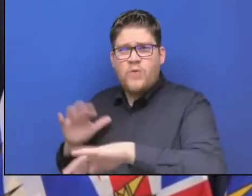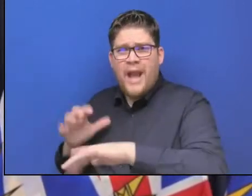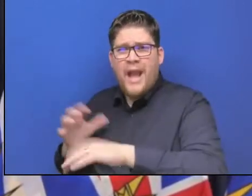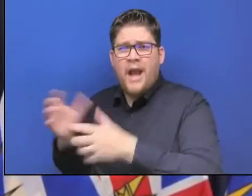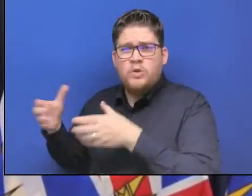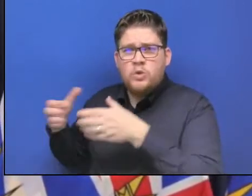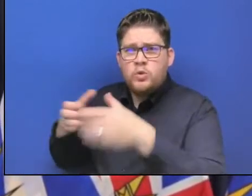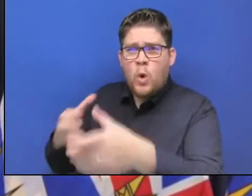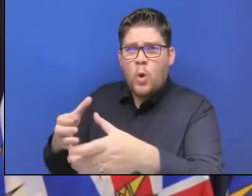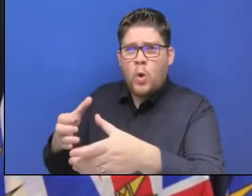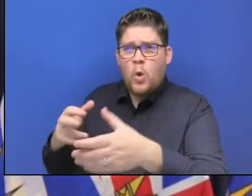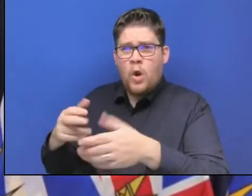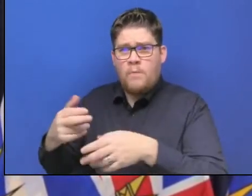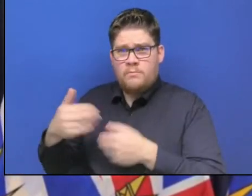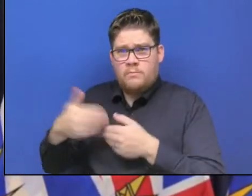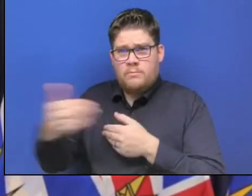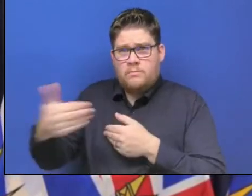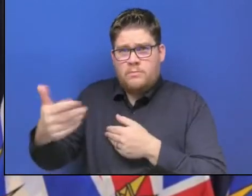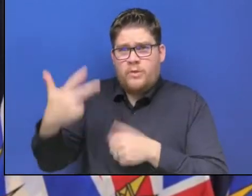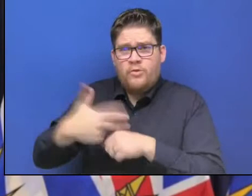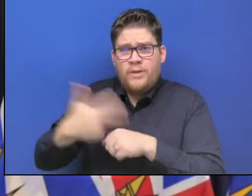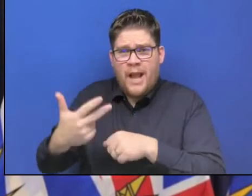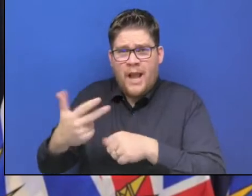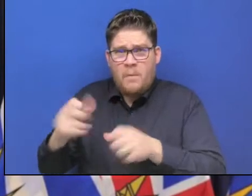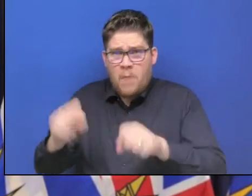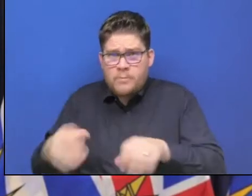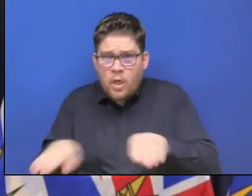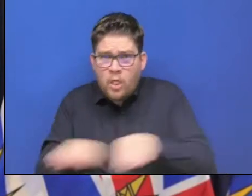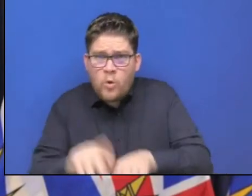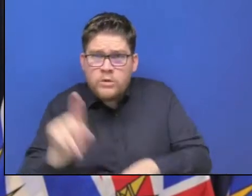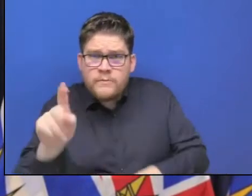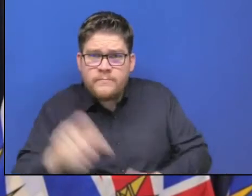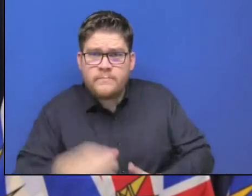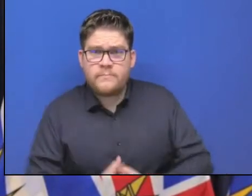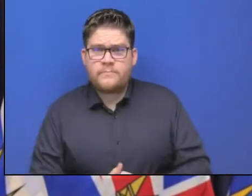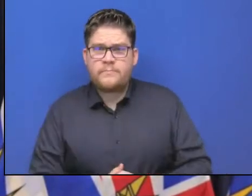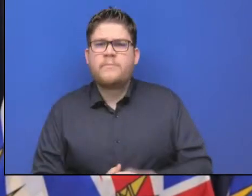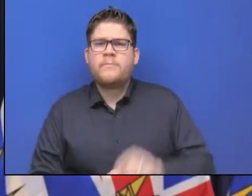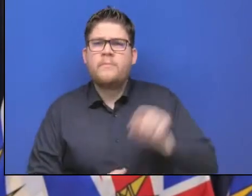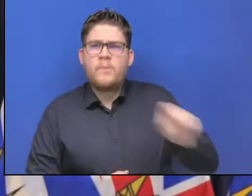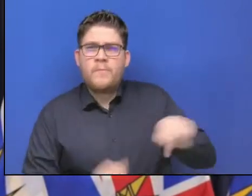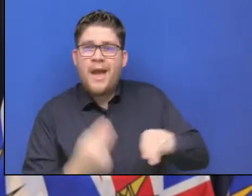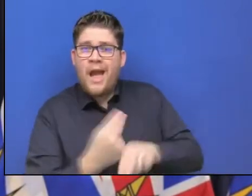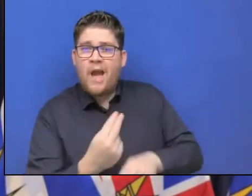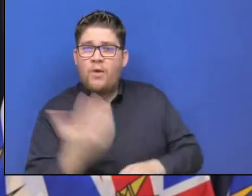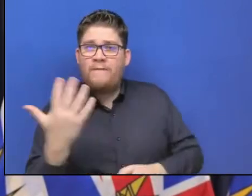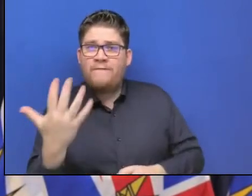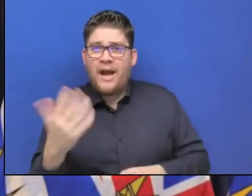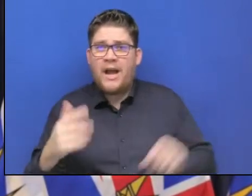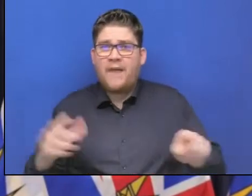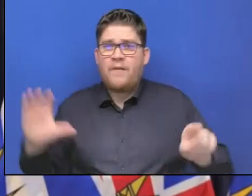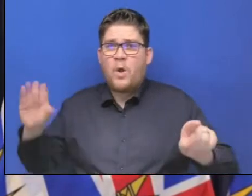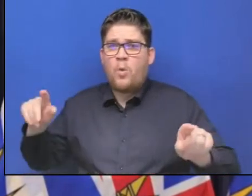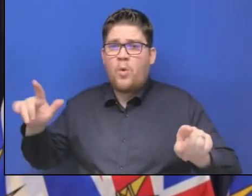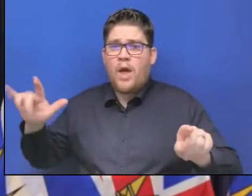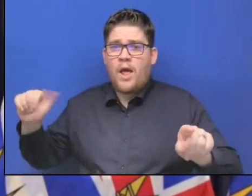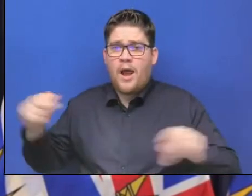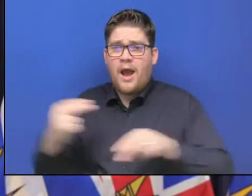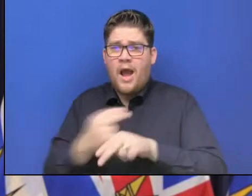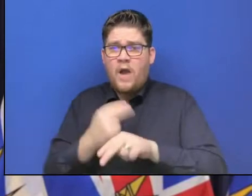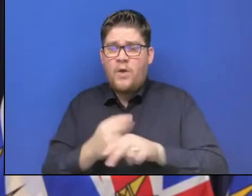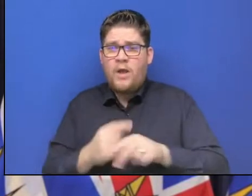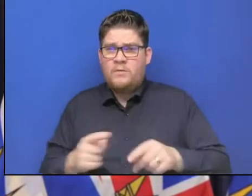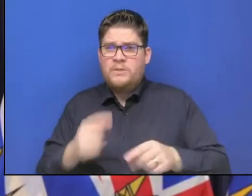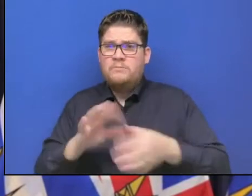Coquihalla, with the timeline now for commercial vehicles by the end of January, what does that mean for other